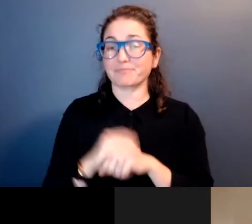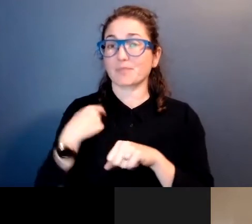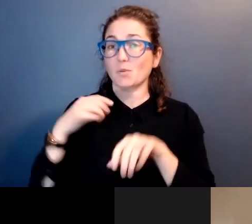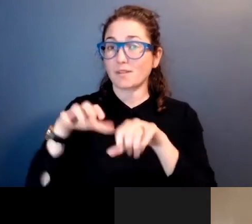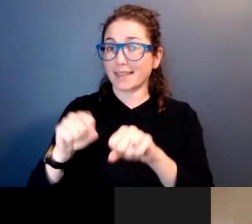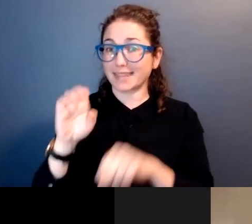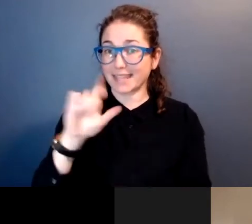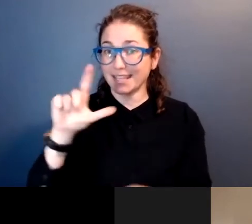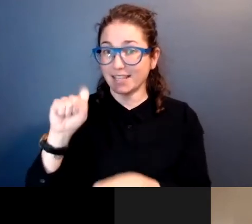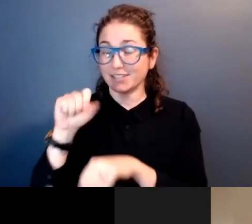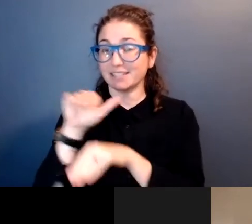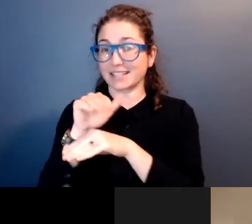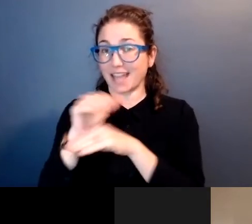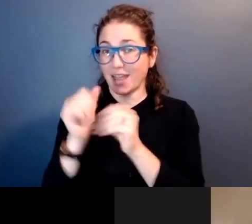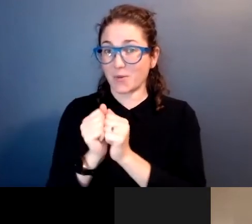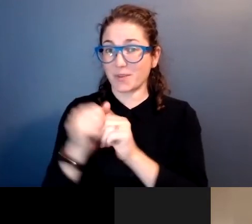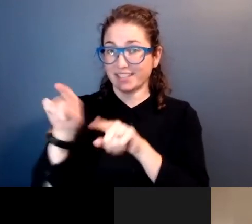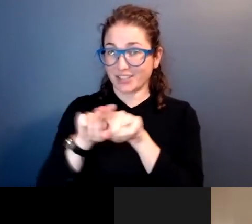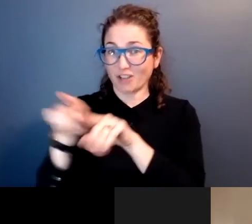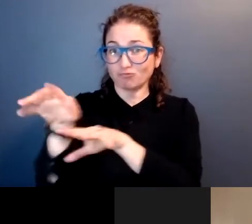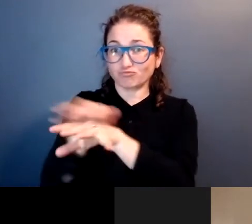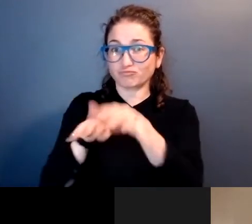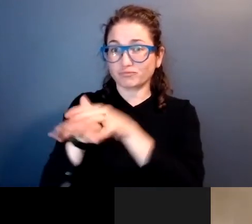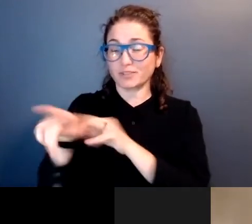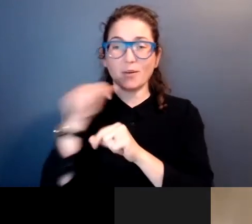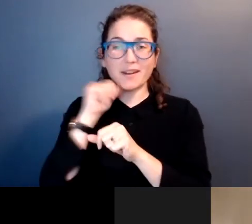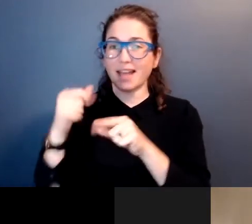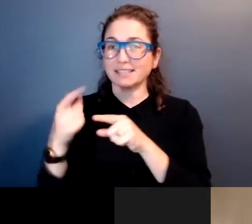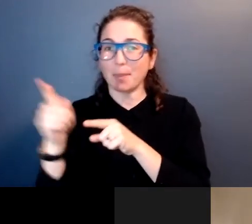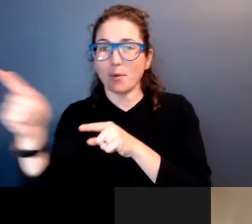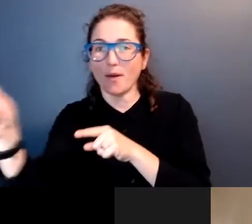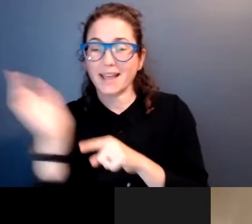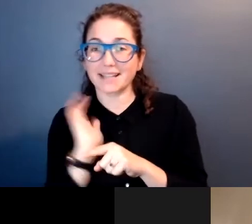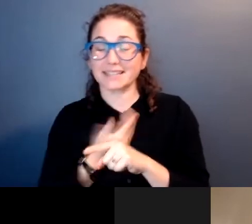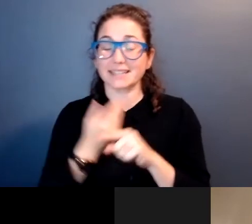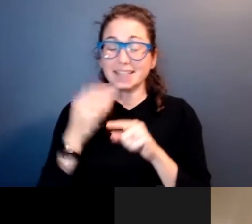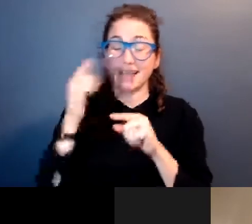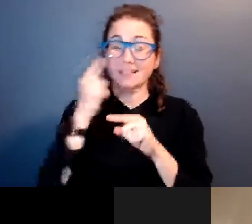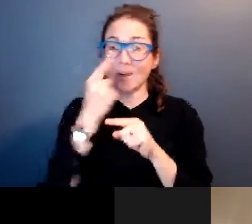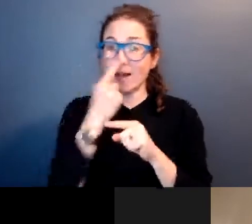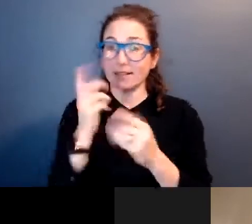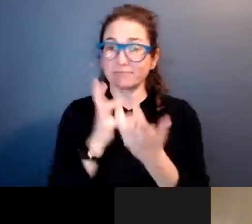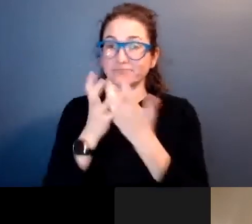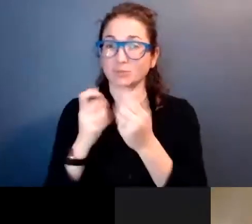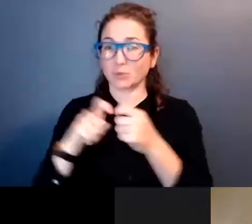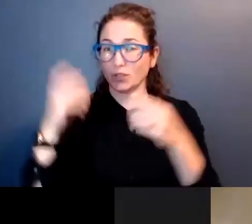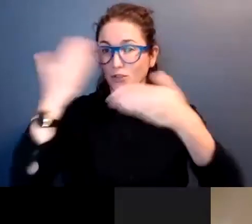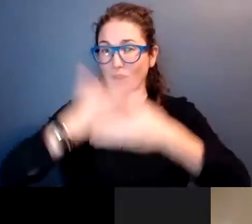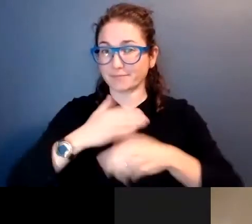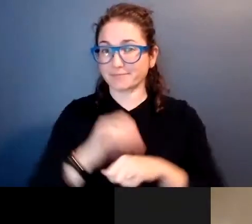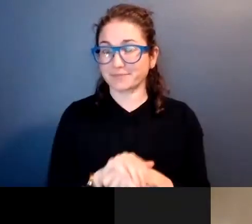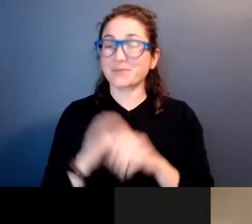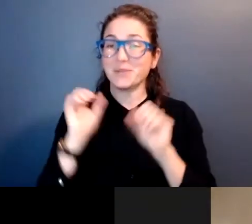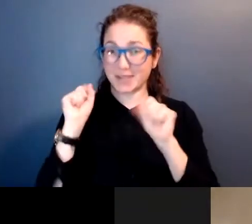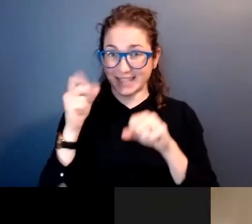night with socks on our hands so they would not slip away as our eyes adjusted to the dark. We could see